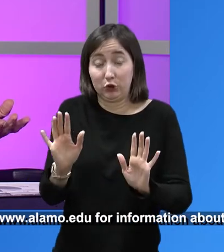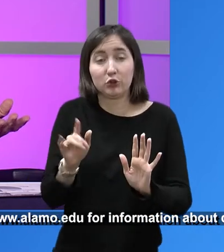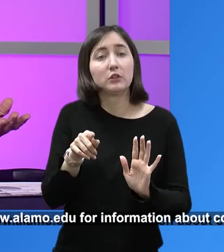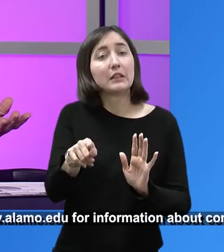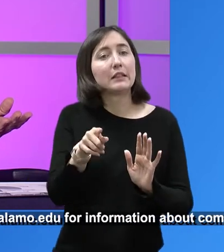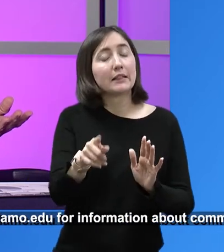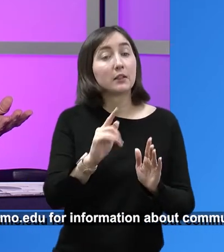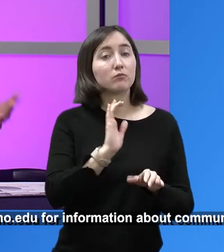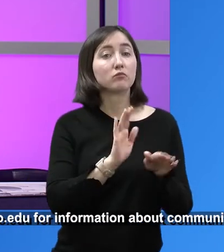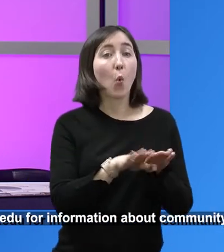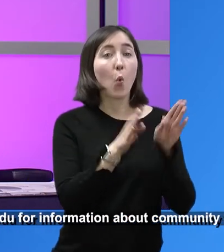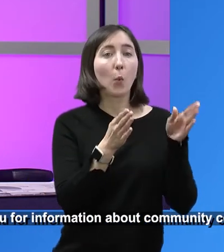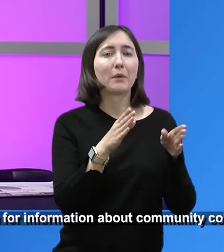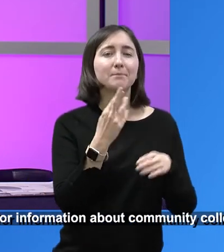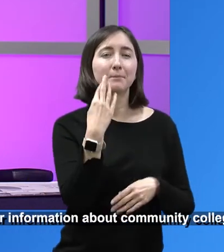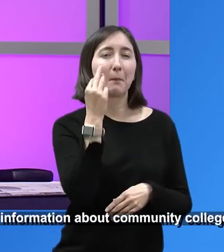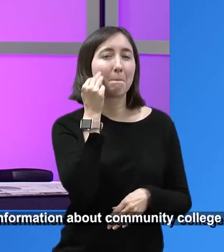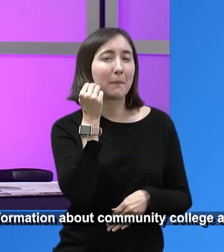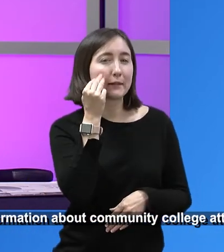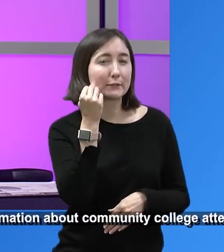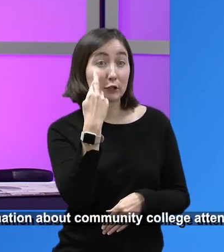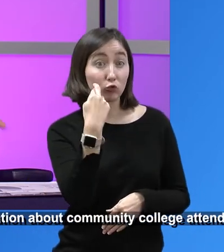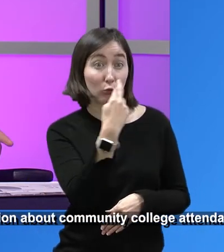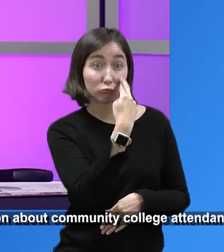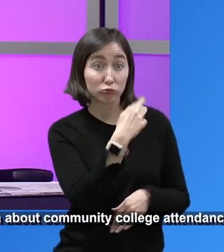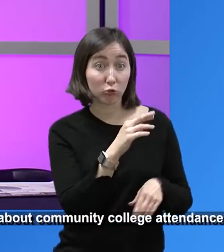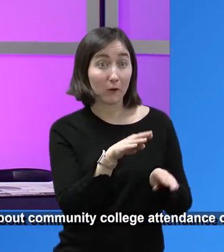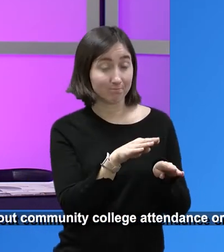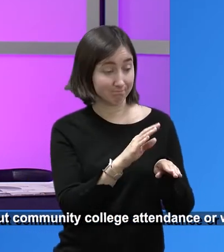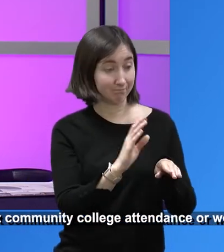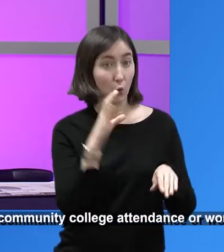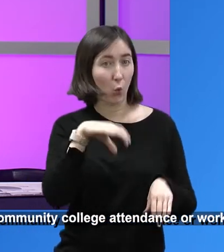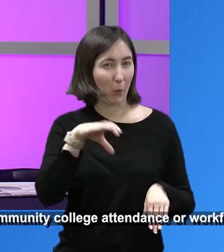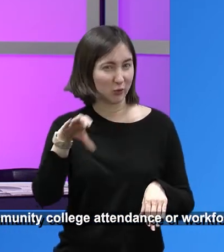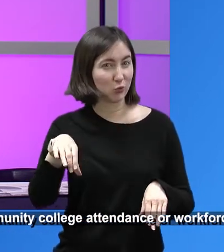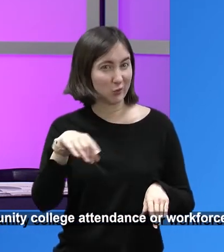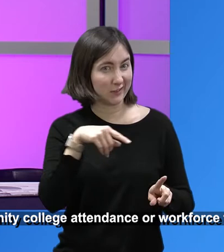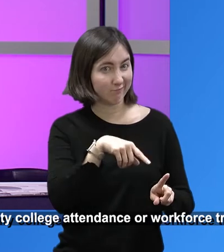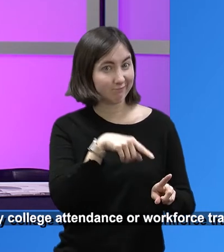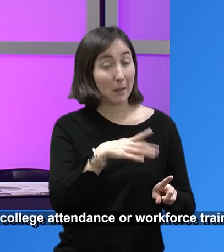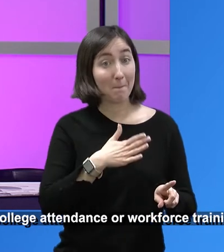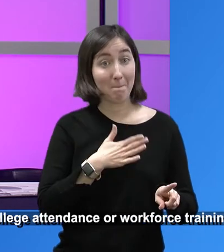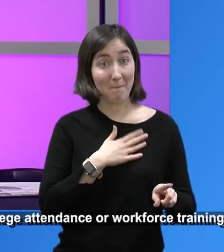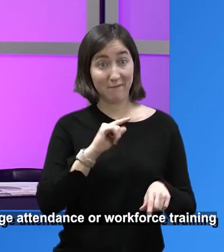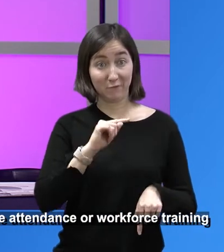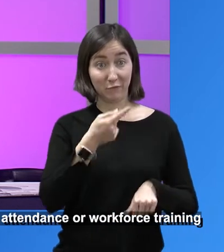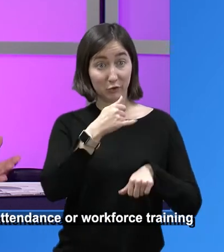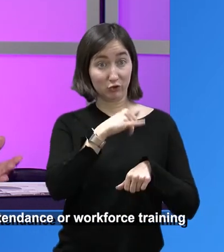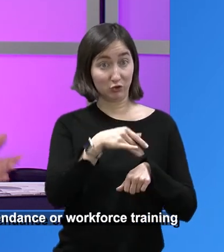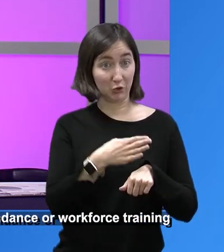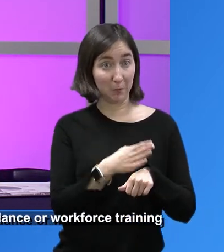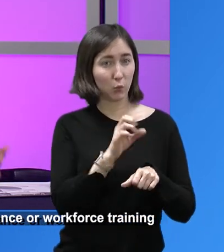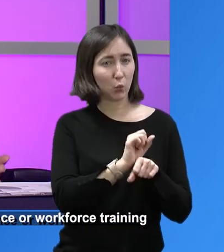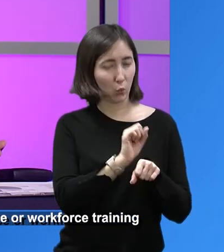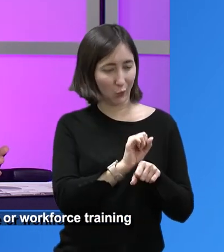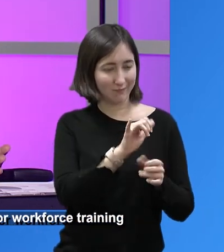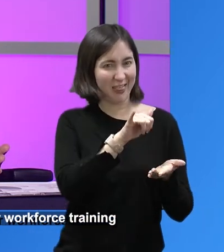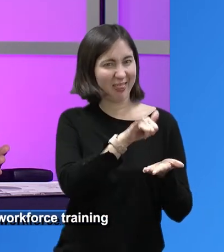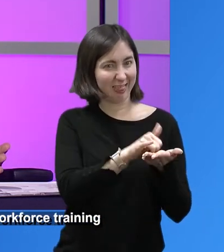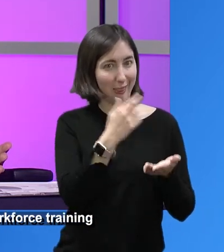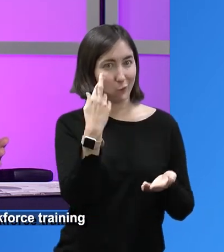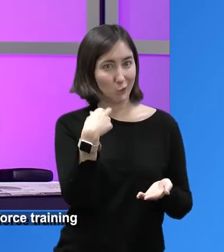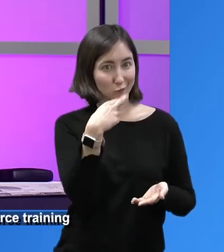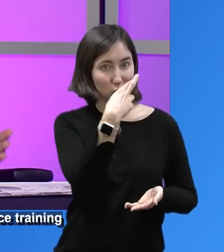And actually, that was my first paying job was being a waitress in that restaurant. And after 20 years of hard